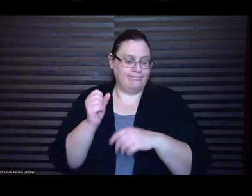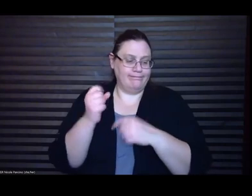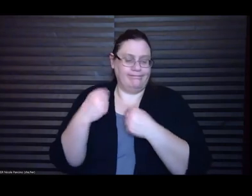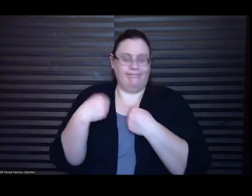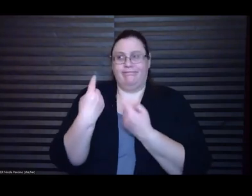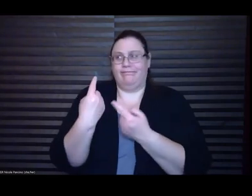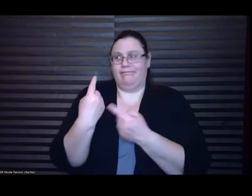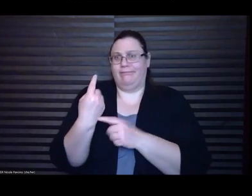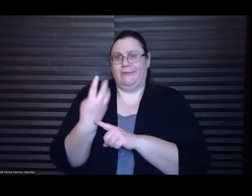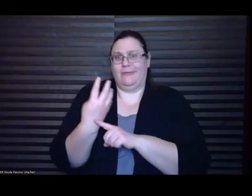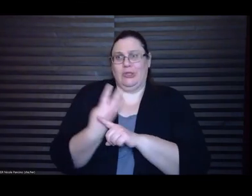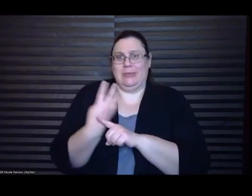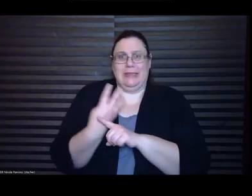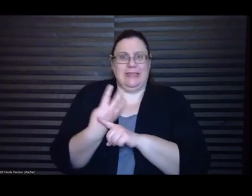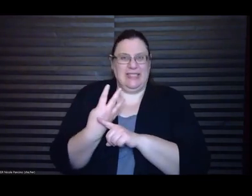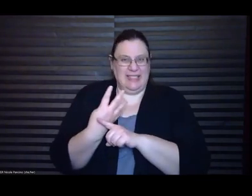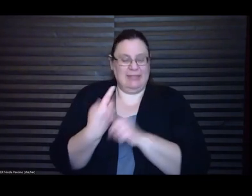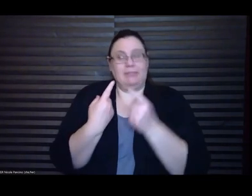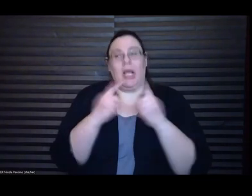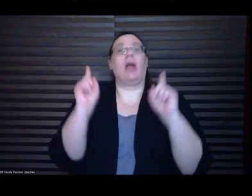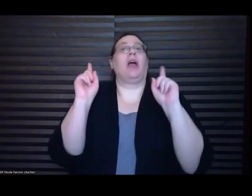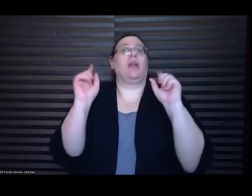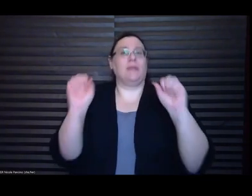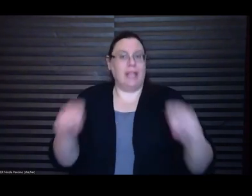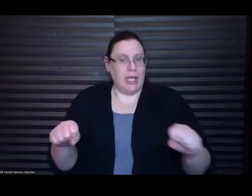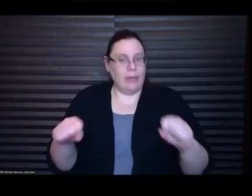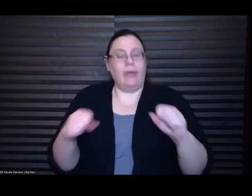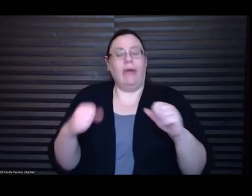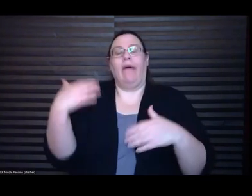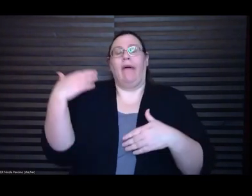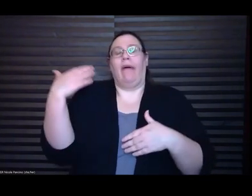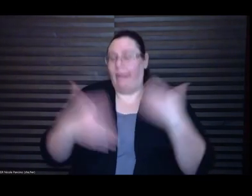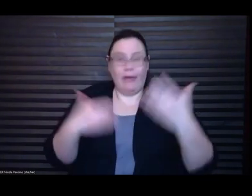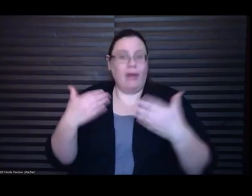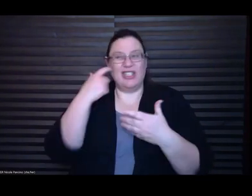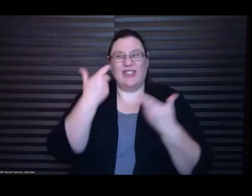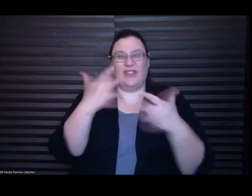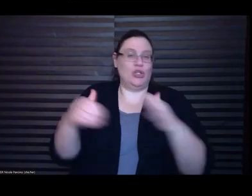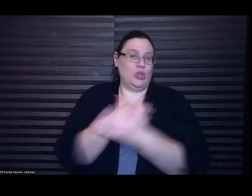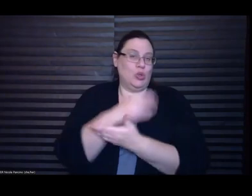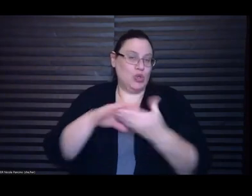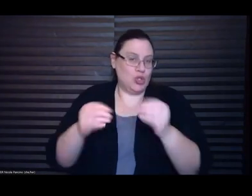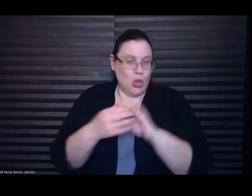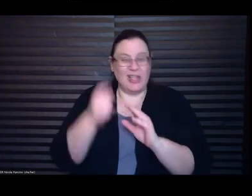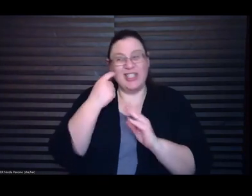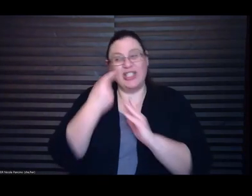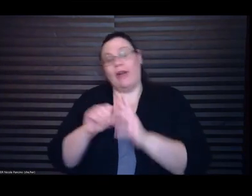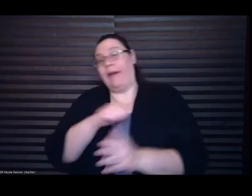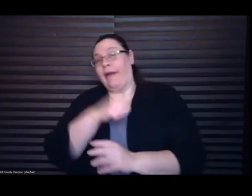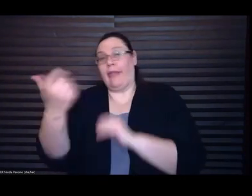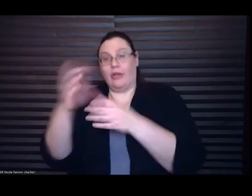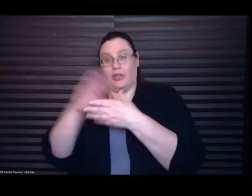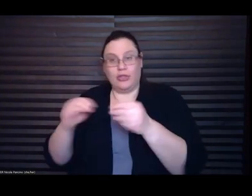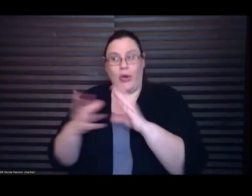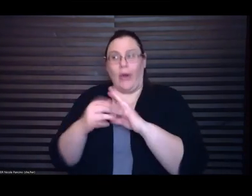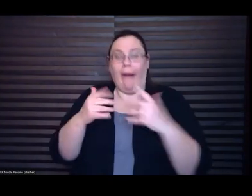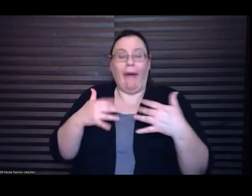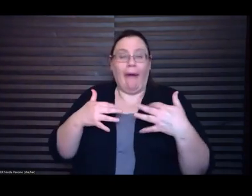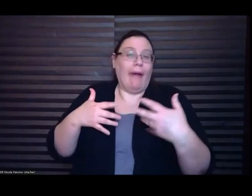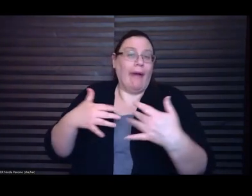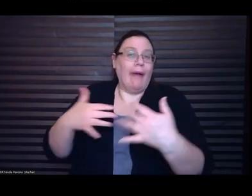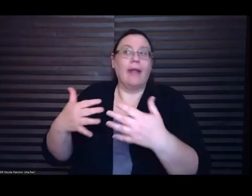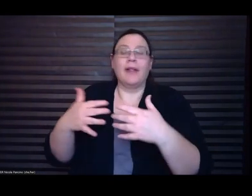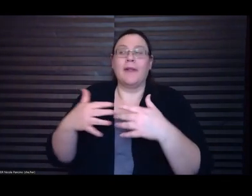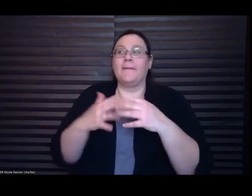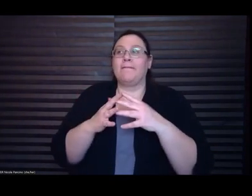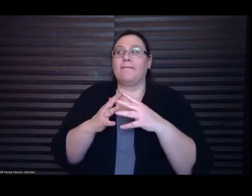get back and I just finished like a new story and I just started another story and it's like kind of moving along um so it's exciting and I'm like I'm just saying it feels so good to write